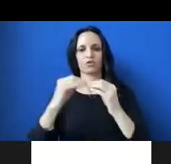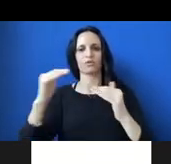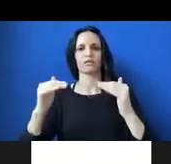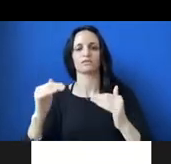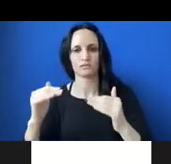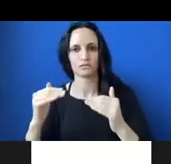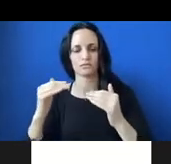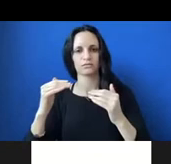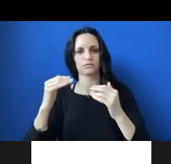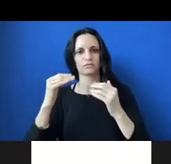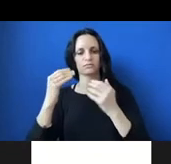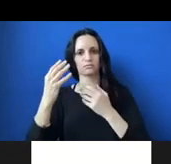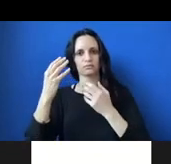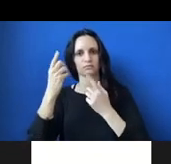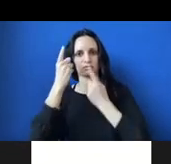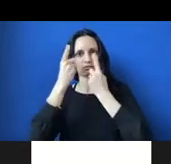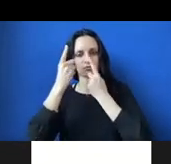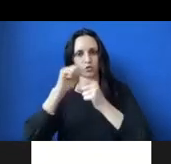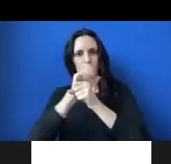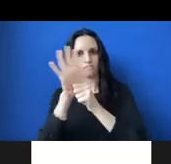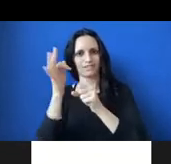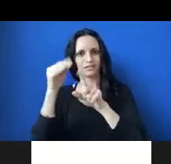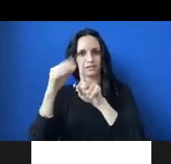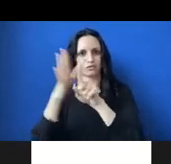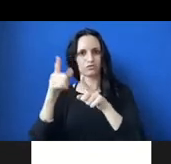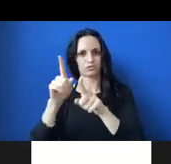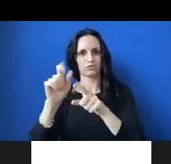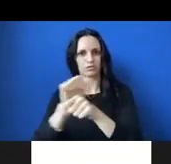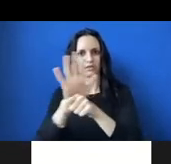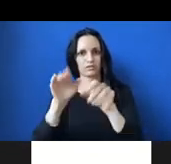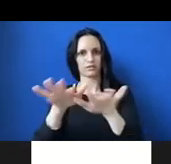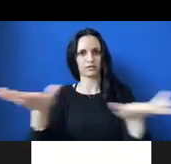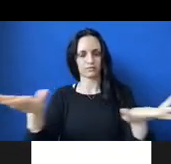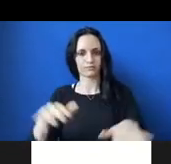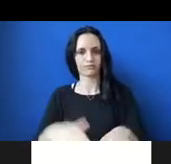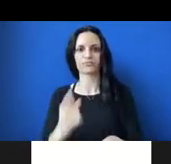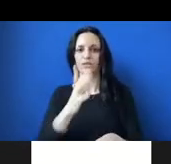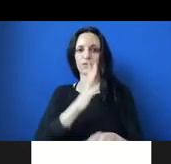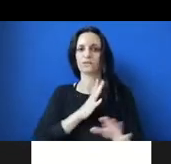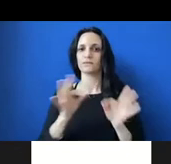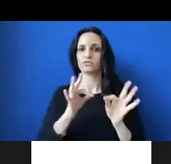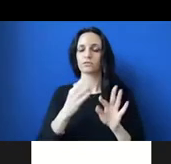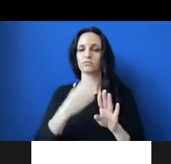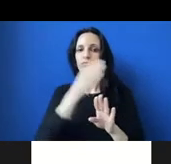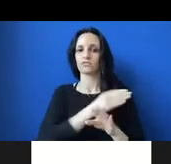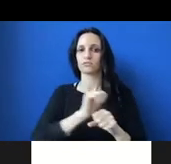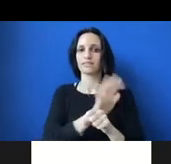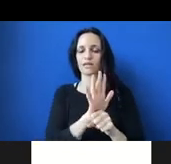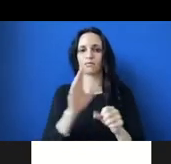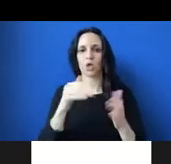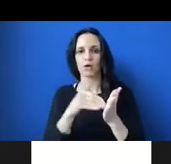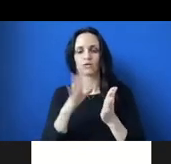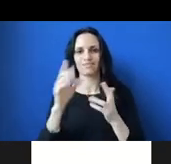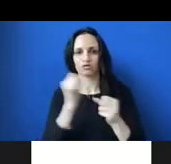-19 exposure in the pandemic. Um, so women have described that before the pandemic, they would often have to strategize